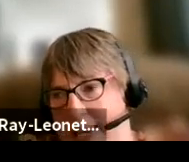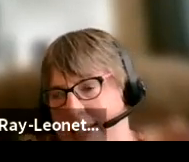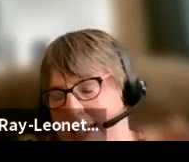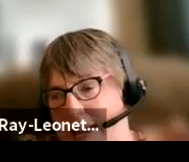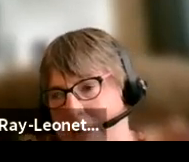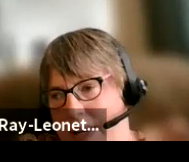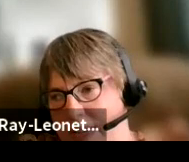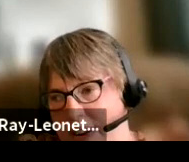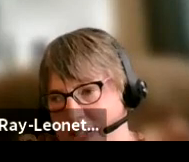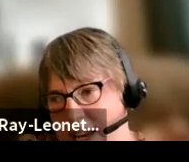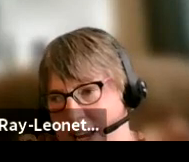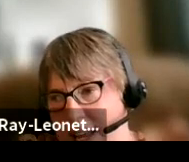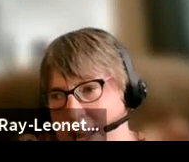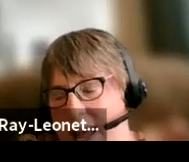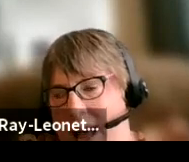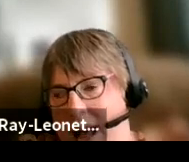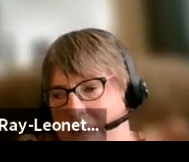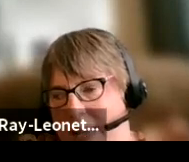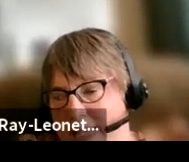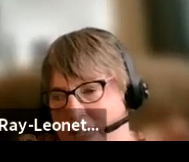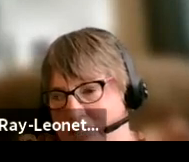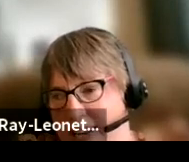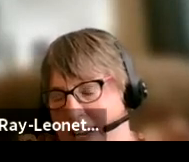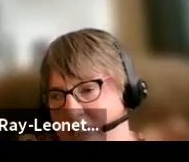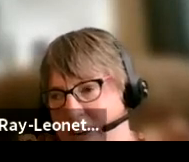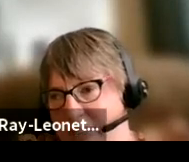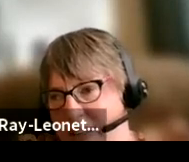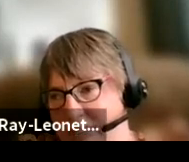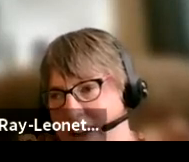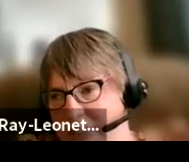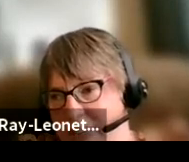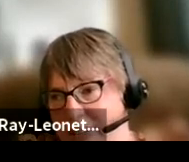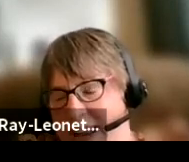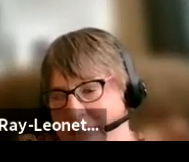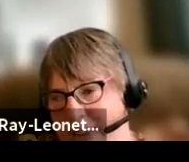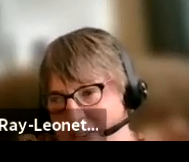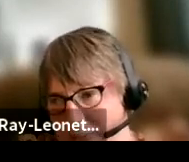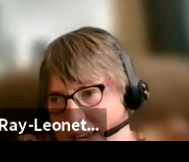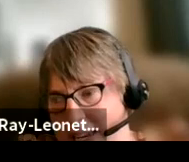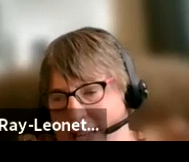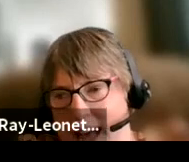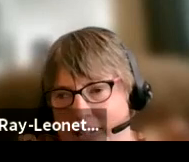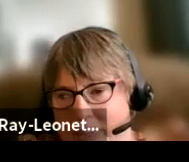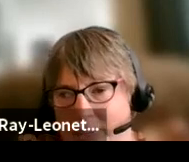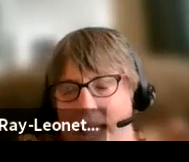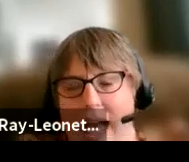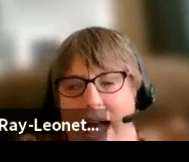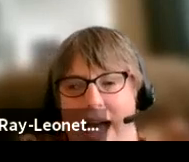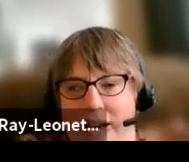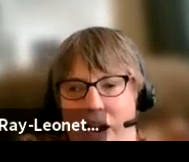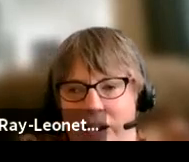Disabilities at Temple University gets some funding from the Federal Developmental Disabilities Act